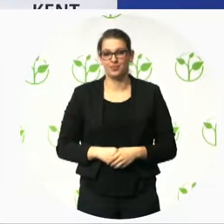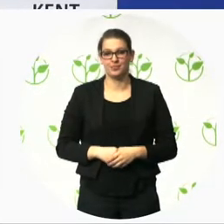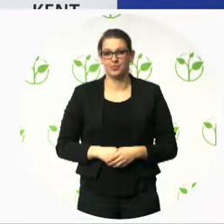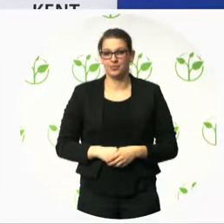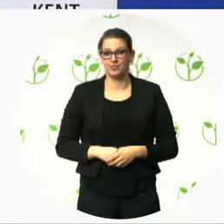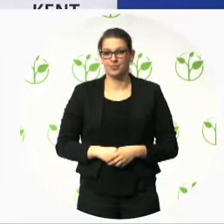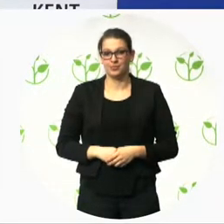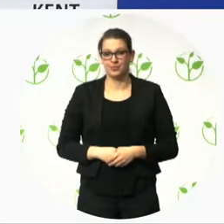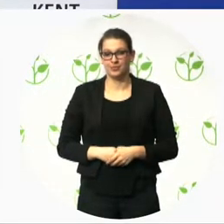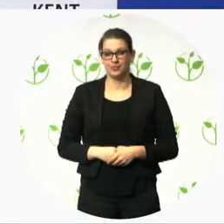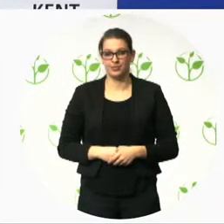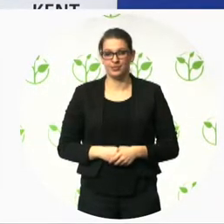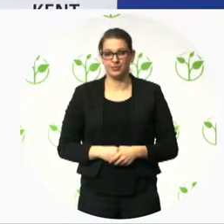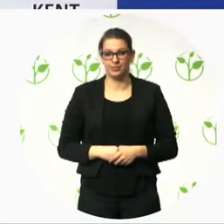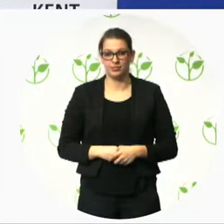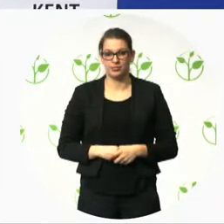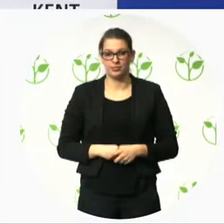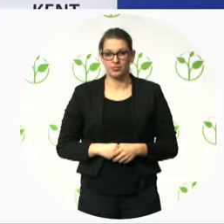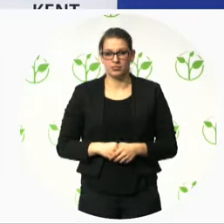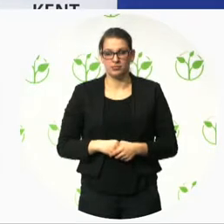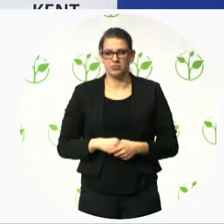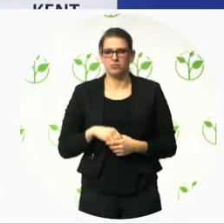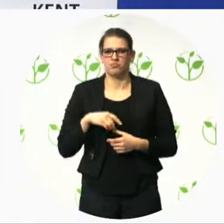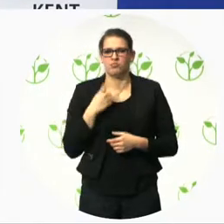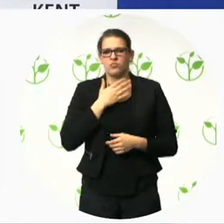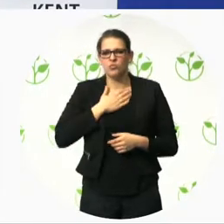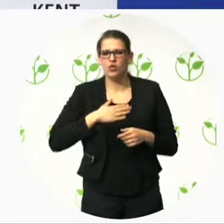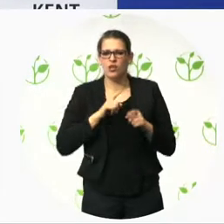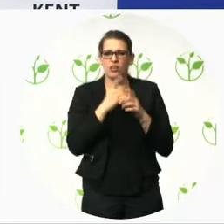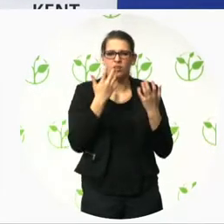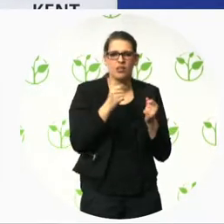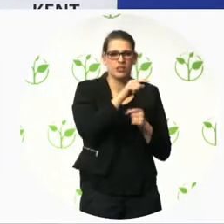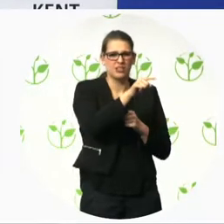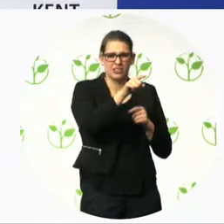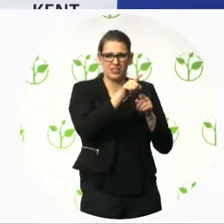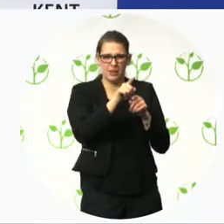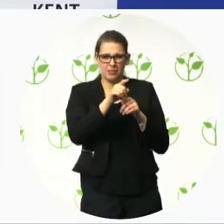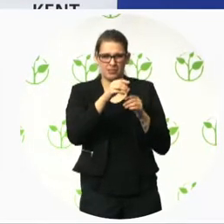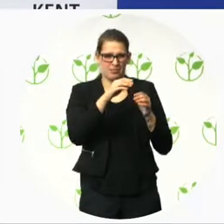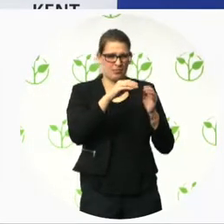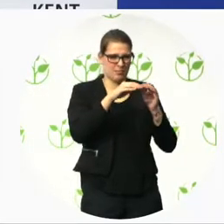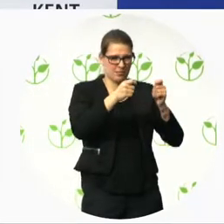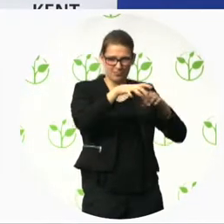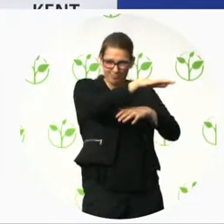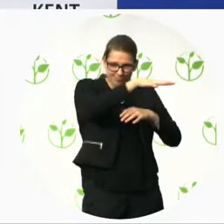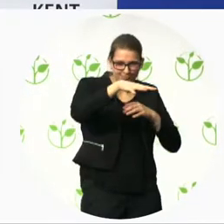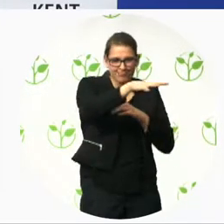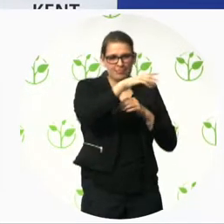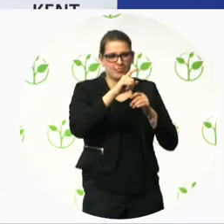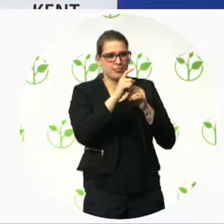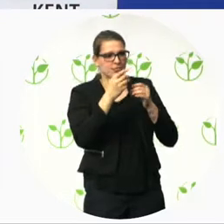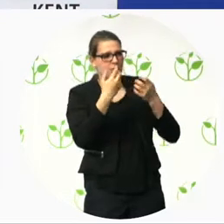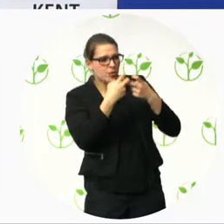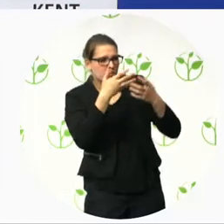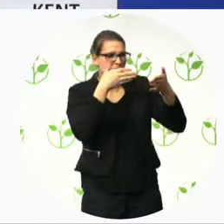citizens, and they're not able to participate in it. So, it should also include the more than 80